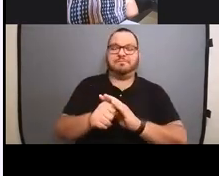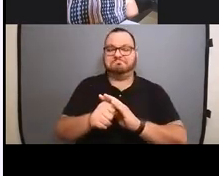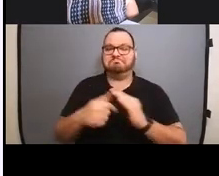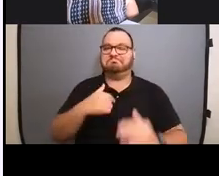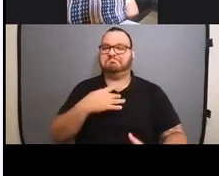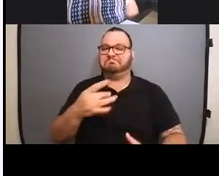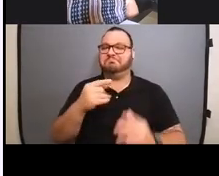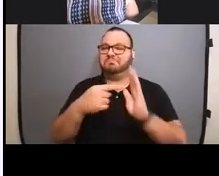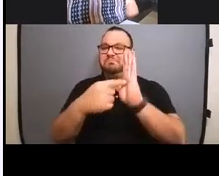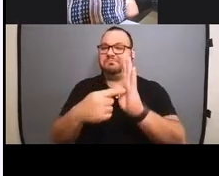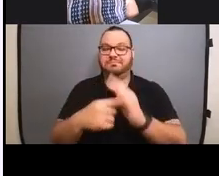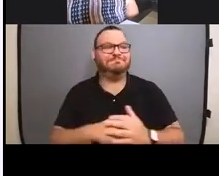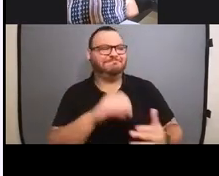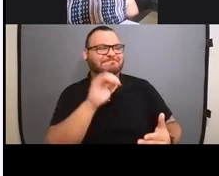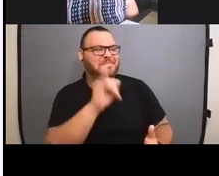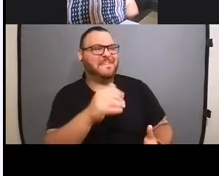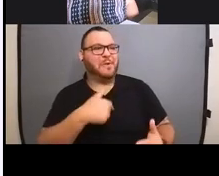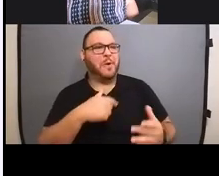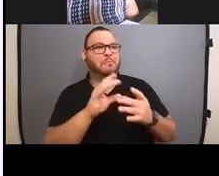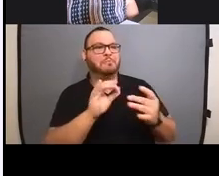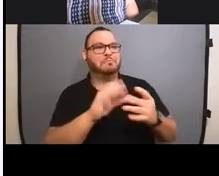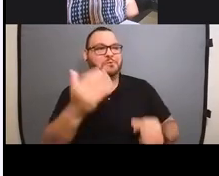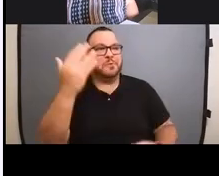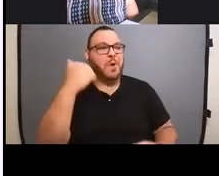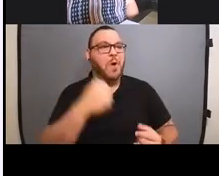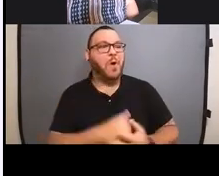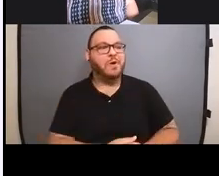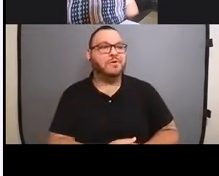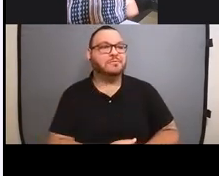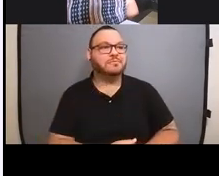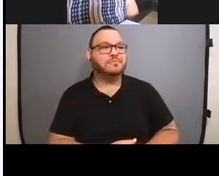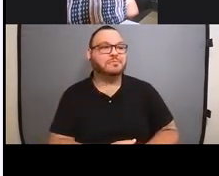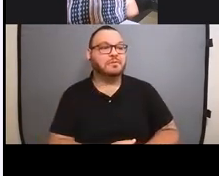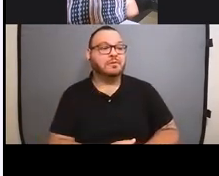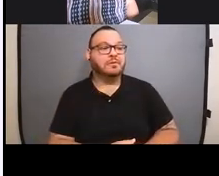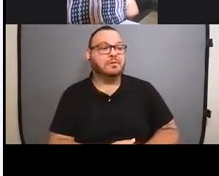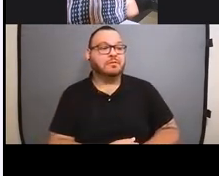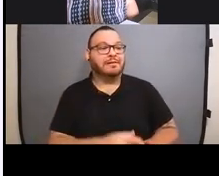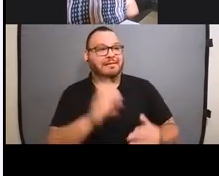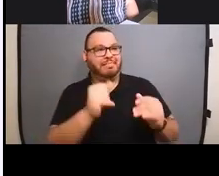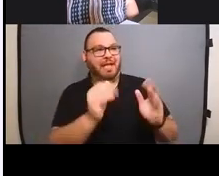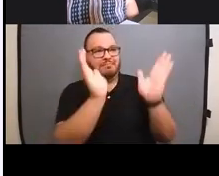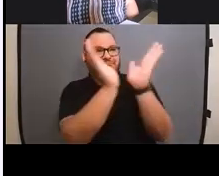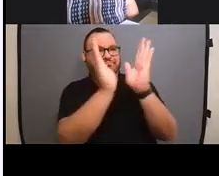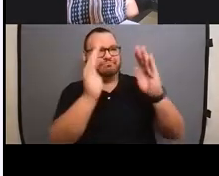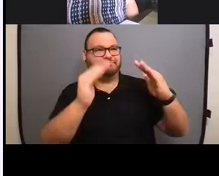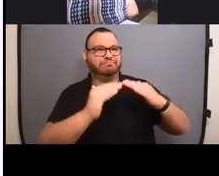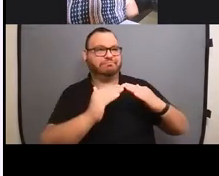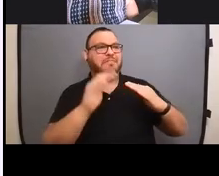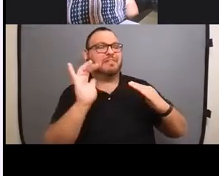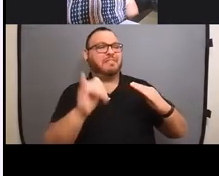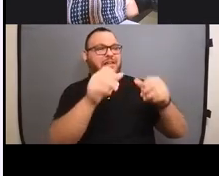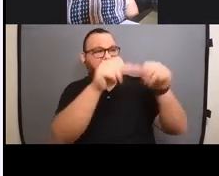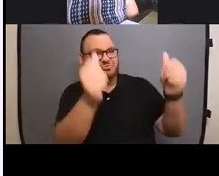Yeah, that is part of what I was saying earlier about the sort of, um, predominance of hourglass figures in, um,